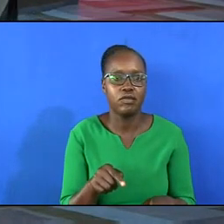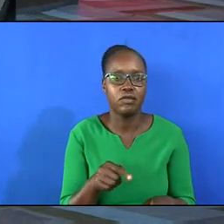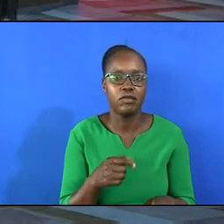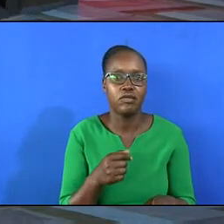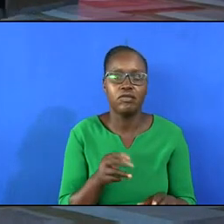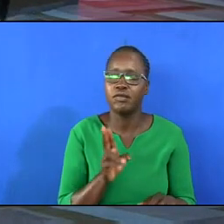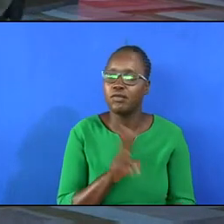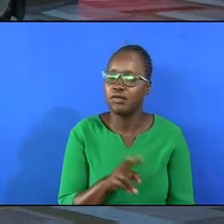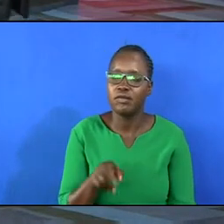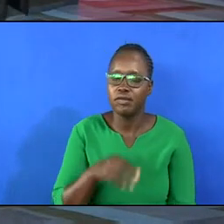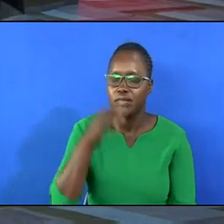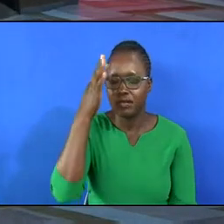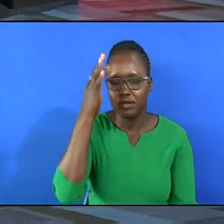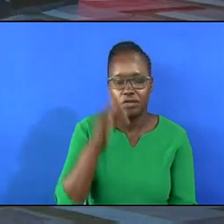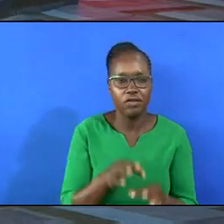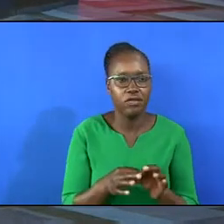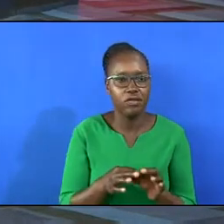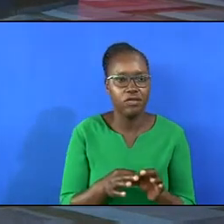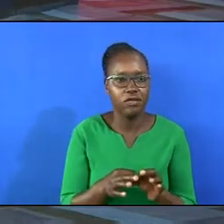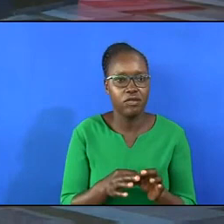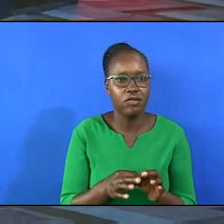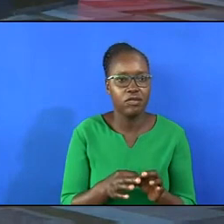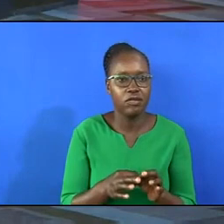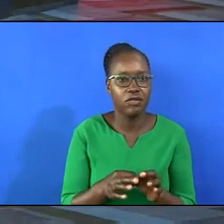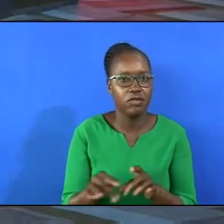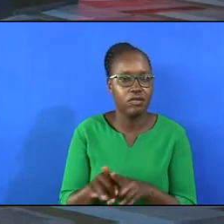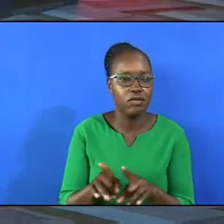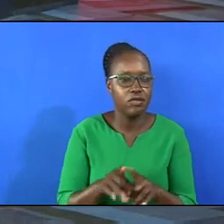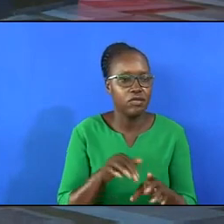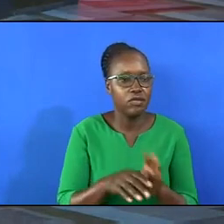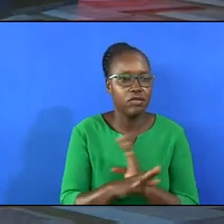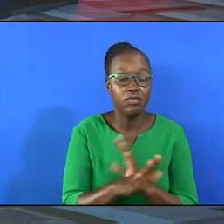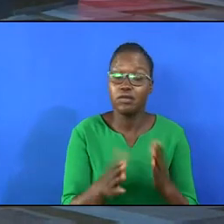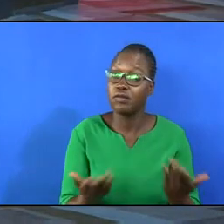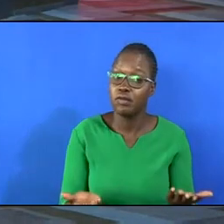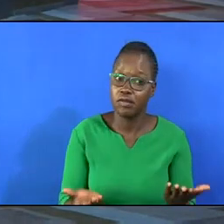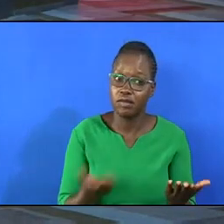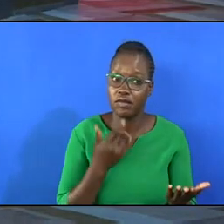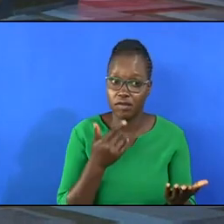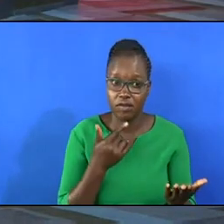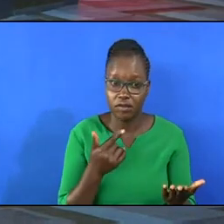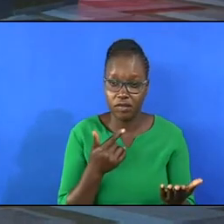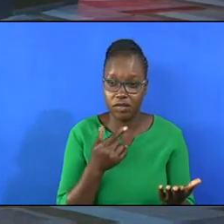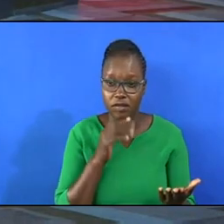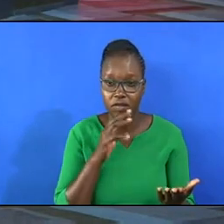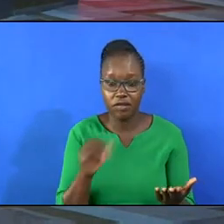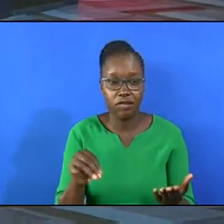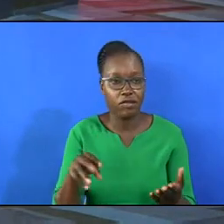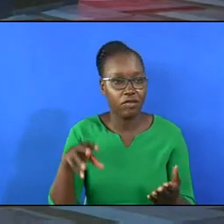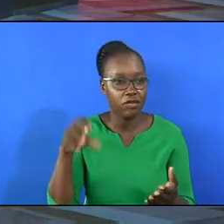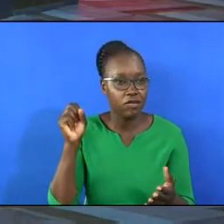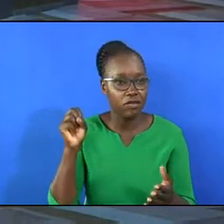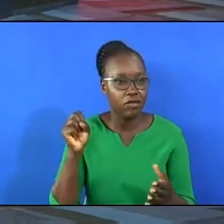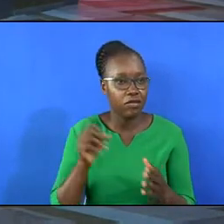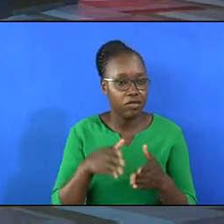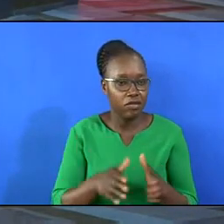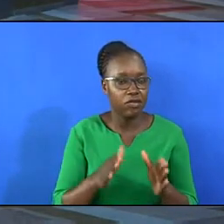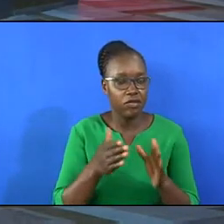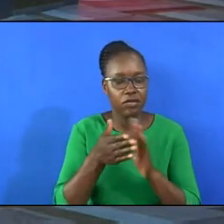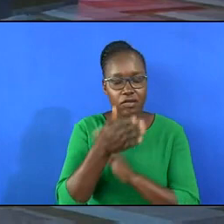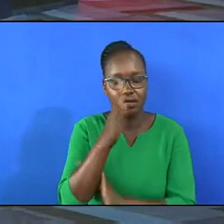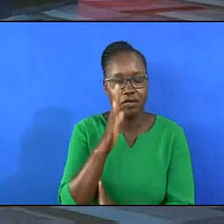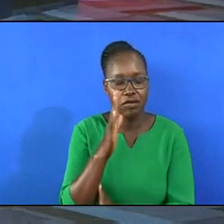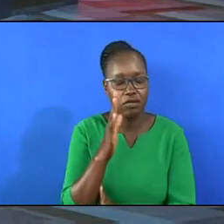attitude this faith that was in Christ be also in you. How? He says he who was in the form of God